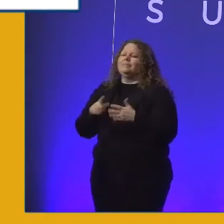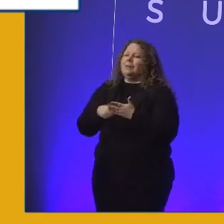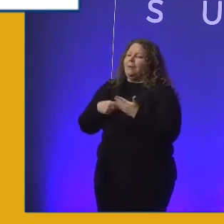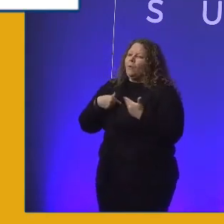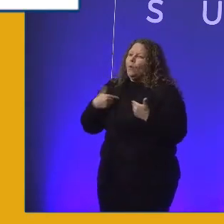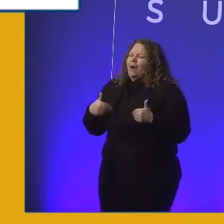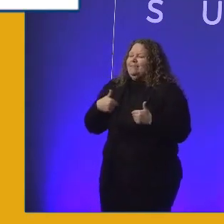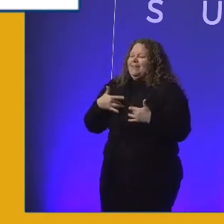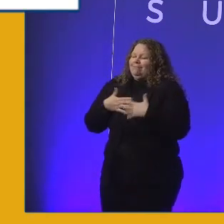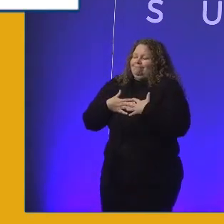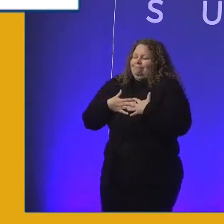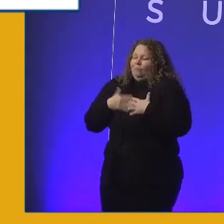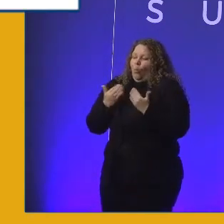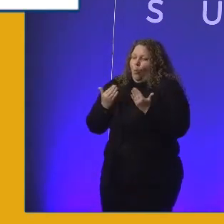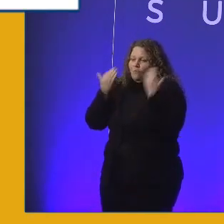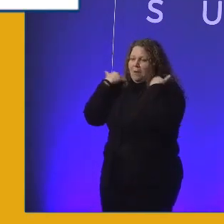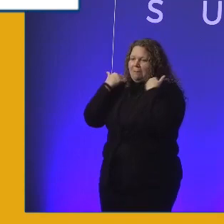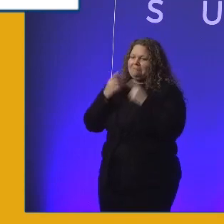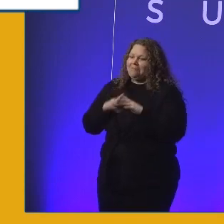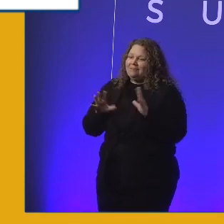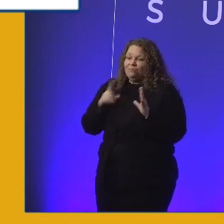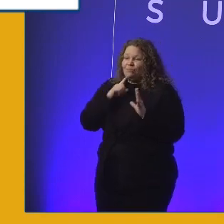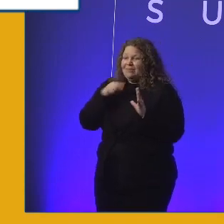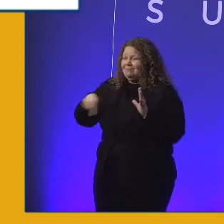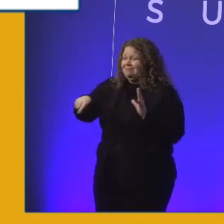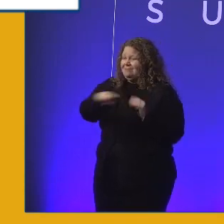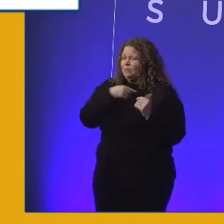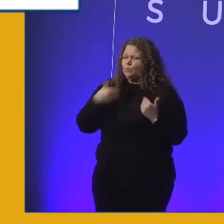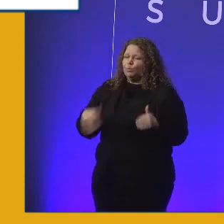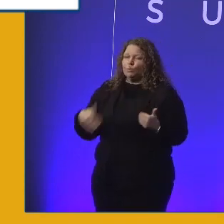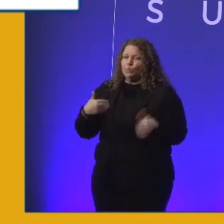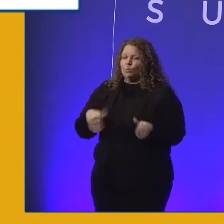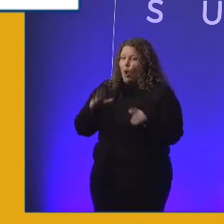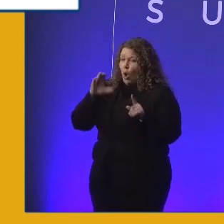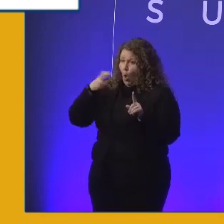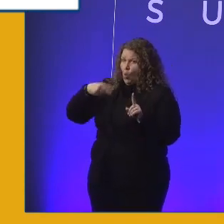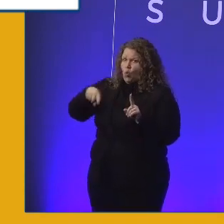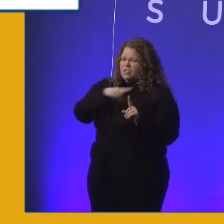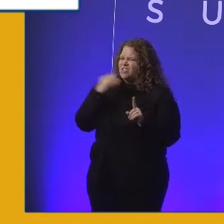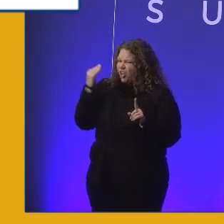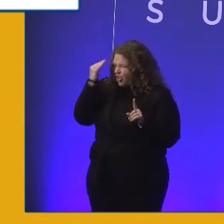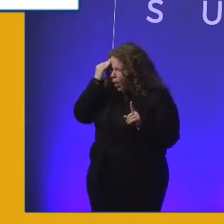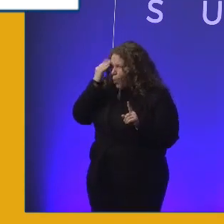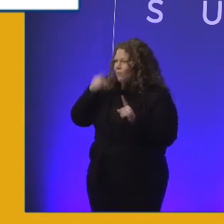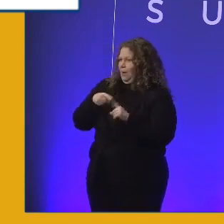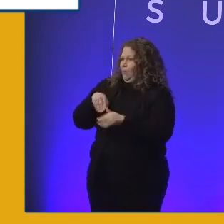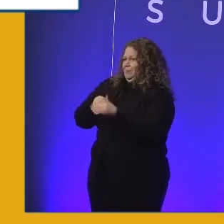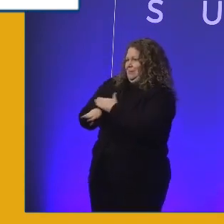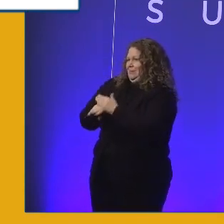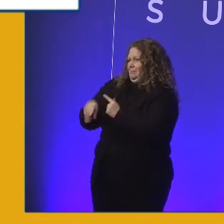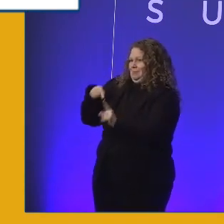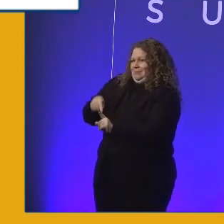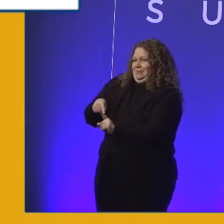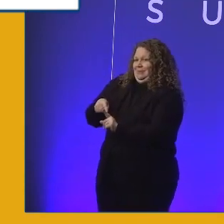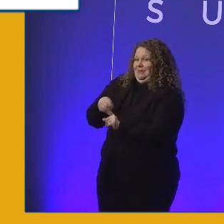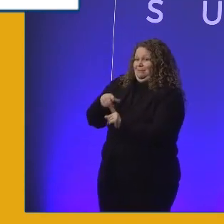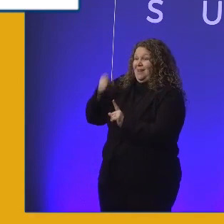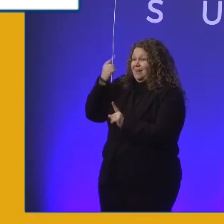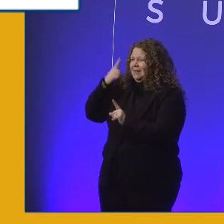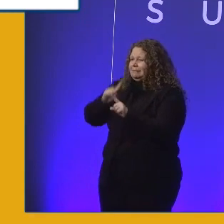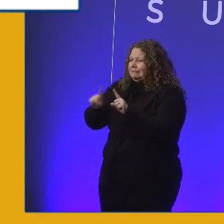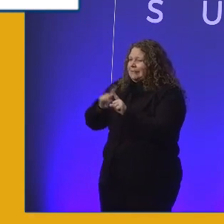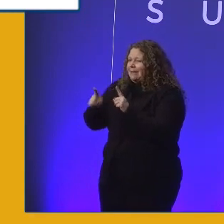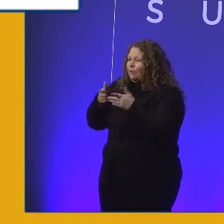so many of our work coaches now know about accessibility in a completely different way. And it may not